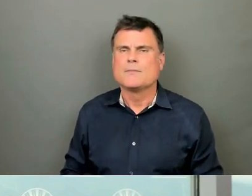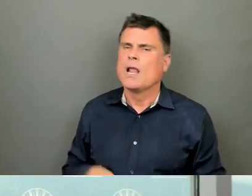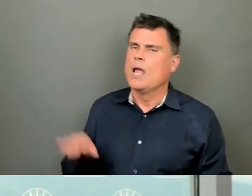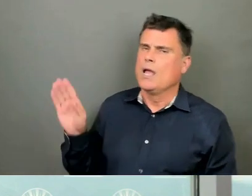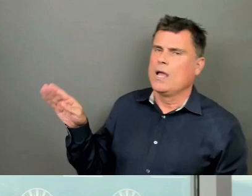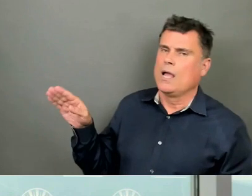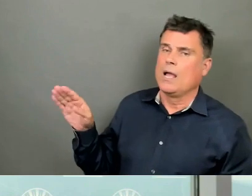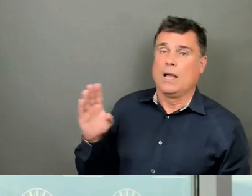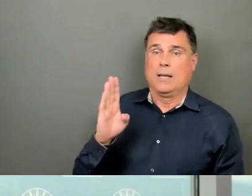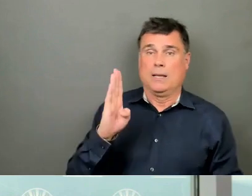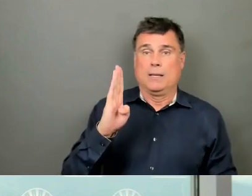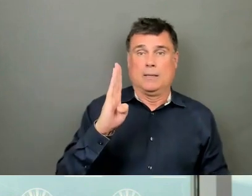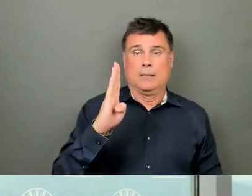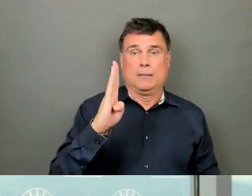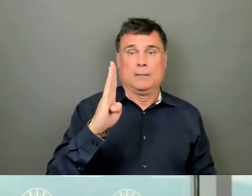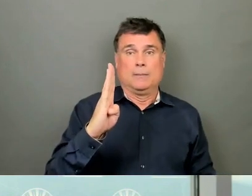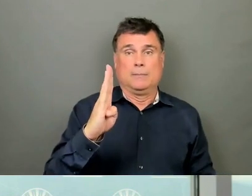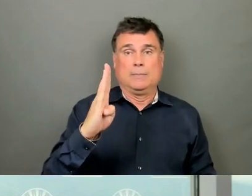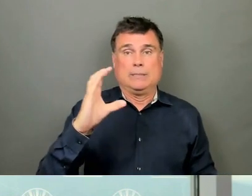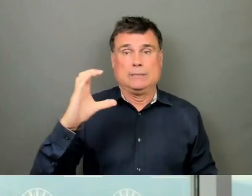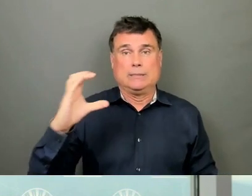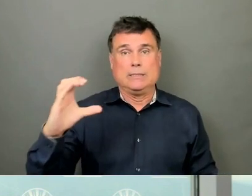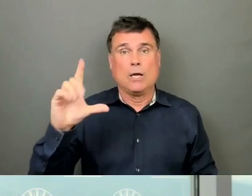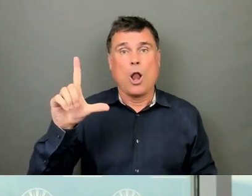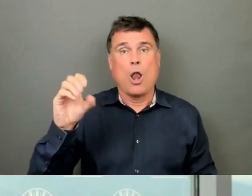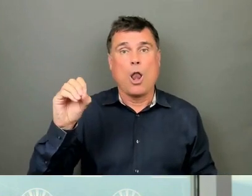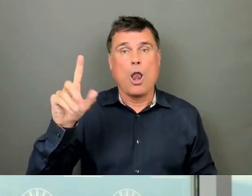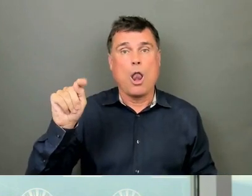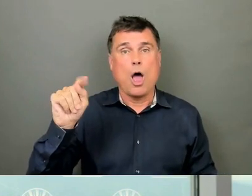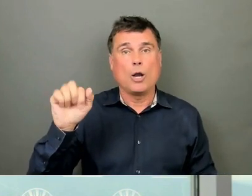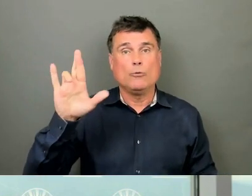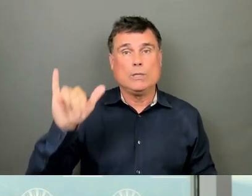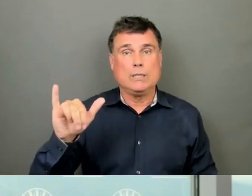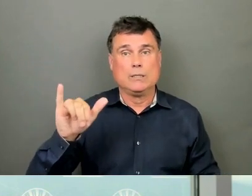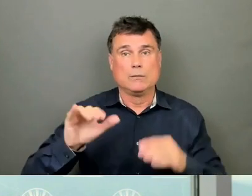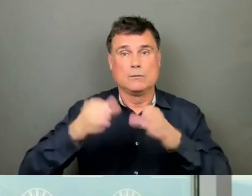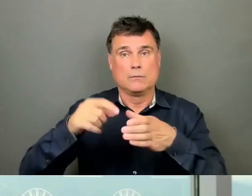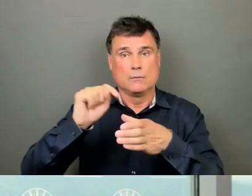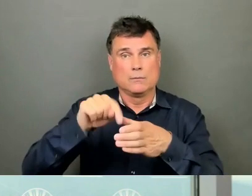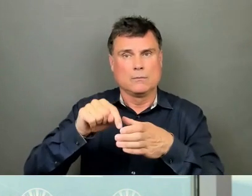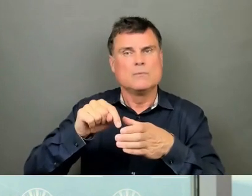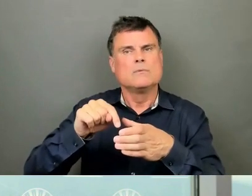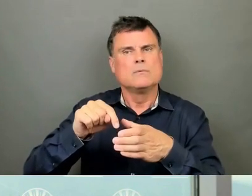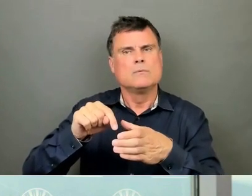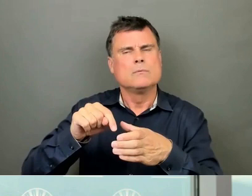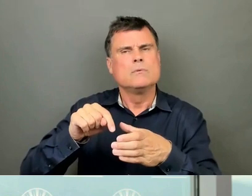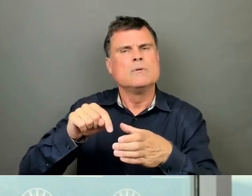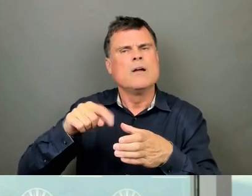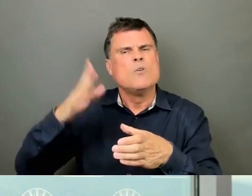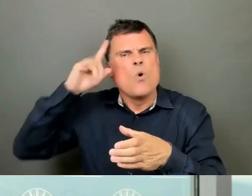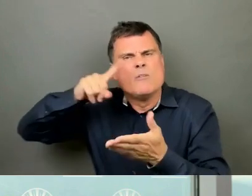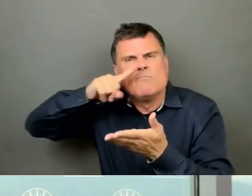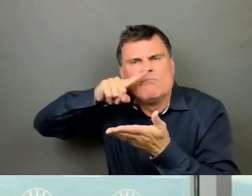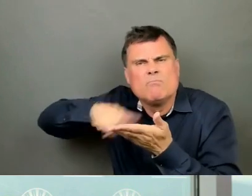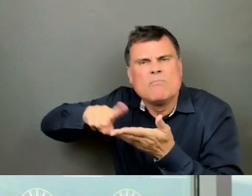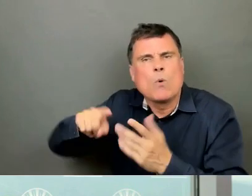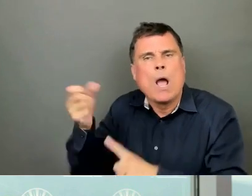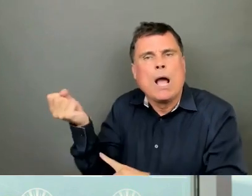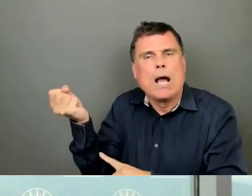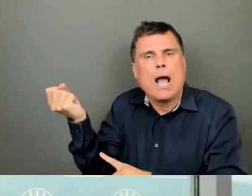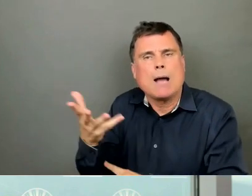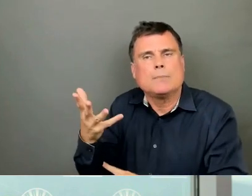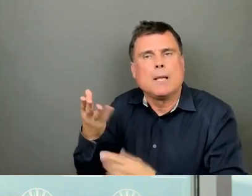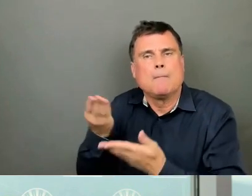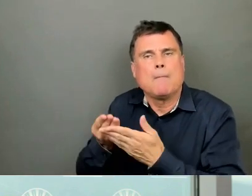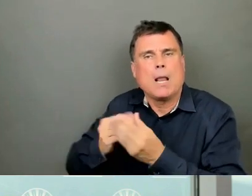Lottery investigators that his bosses told him to stand down on investigations into suspicious bodies at casinos. Because it could impact